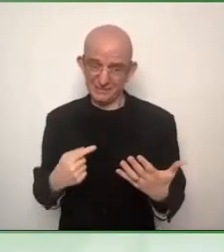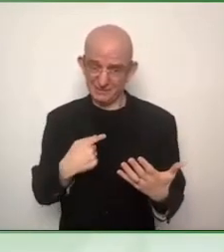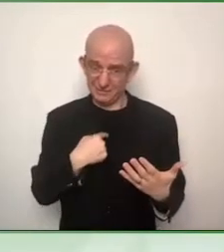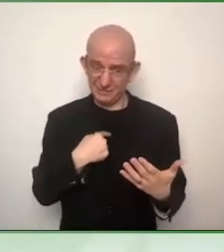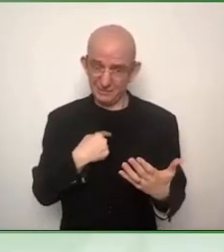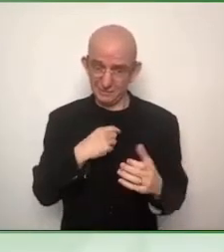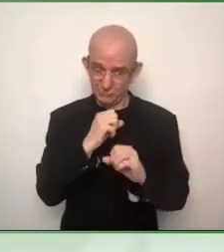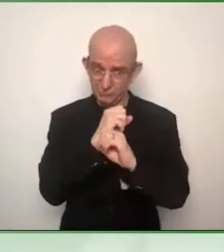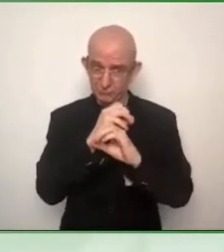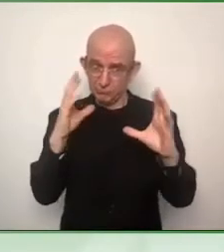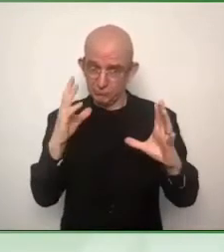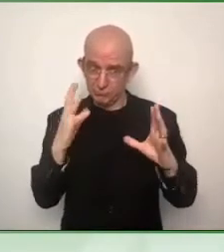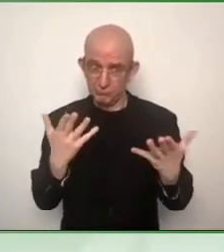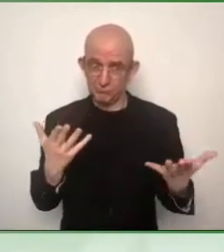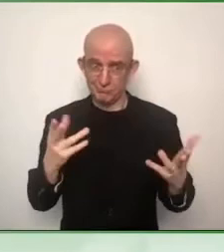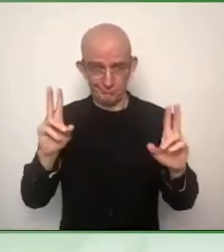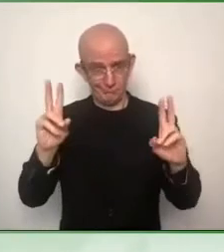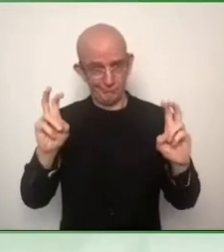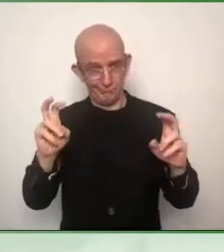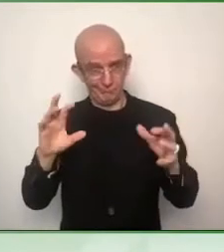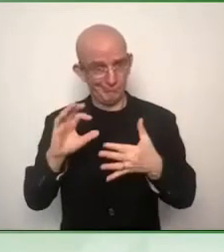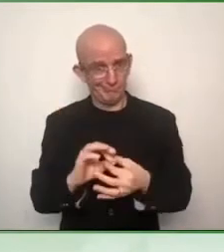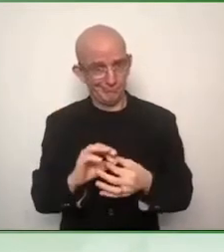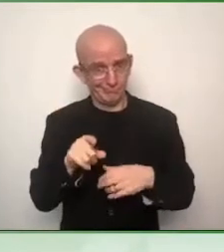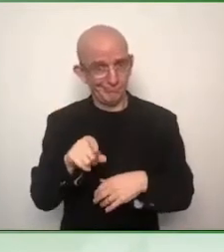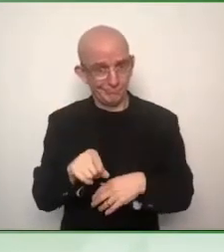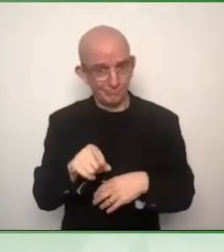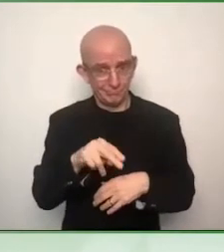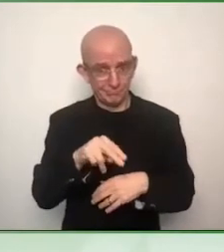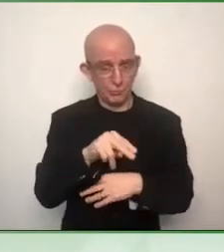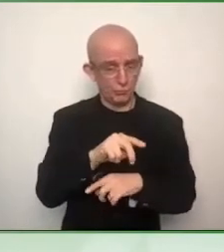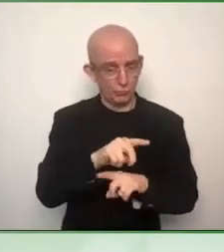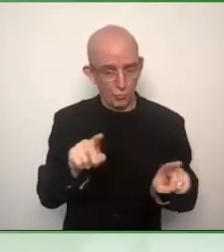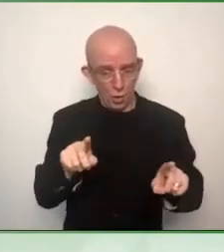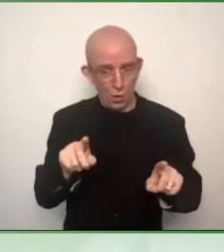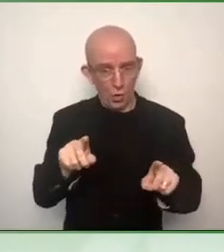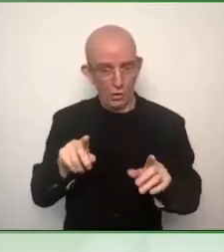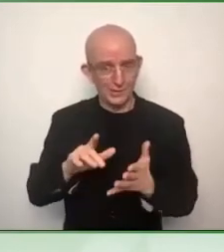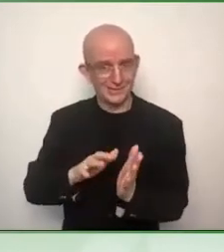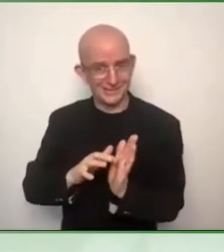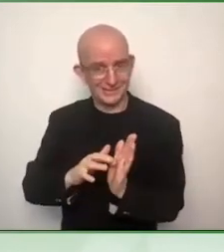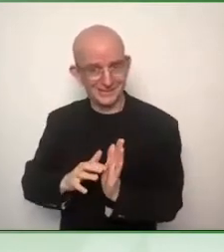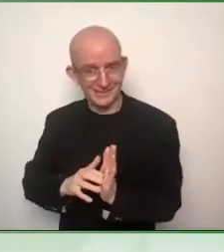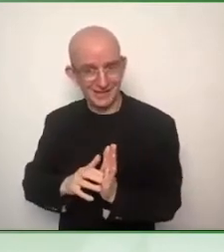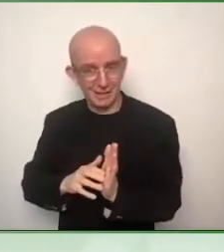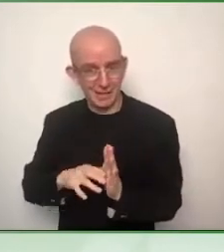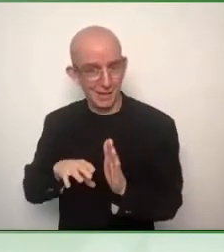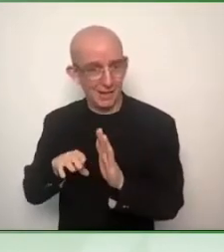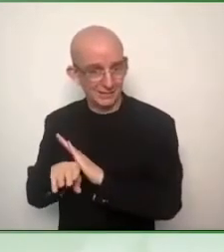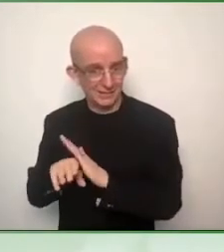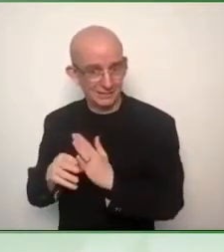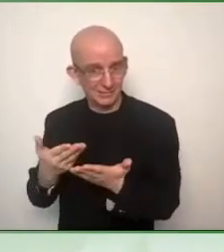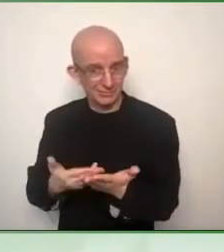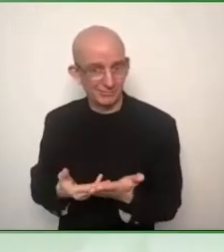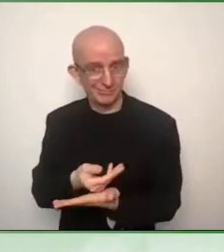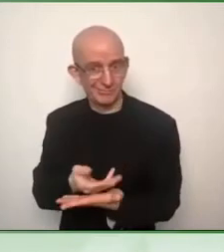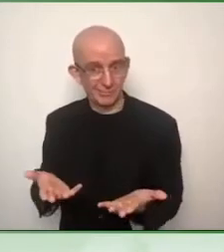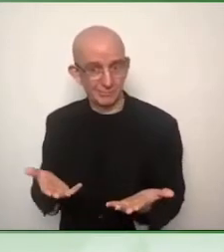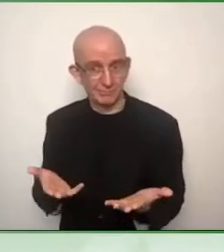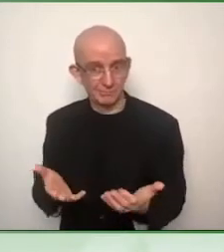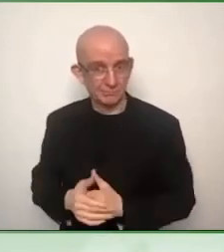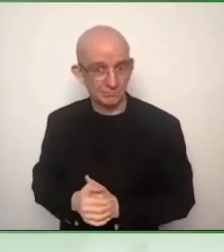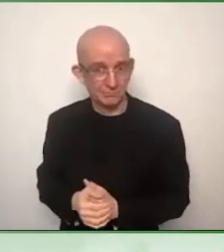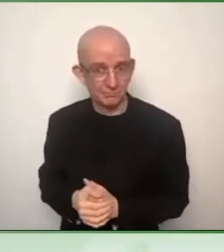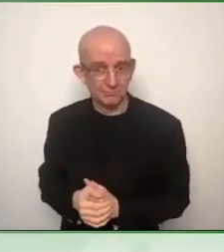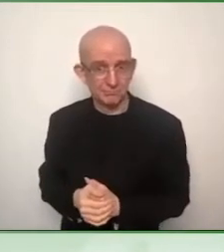information, because the digital information will also have to be accessible. But it is to complement, so to avoid that they say, okay, but this information we